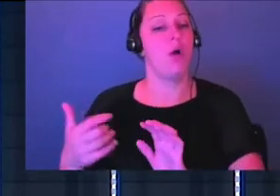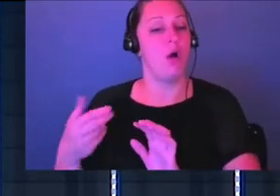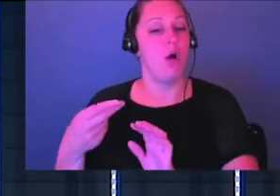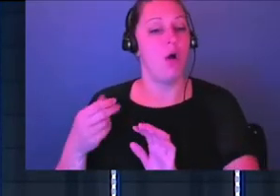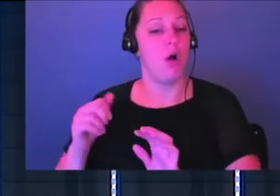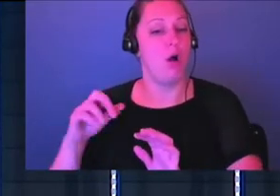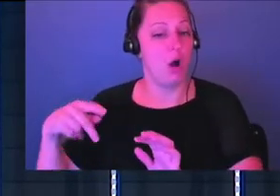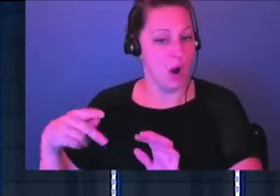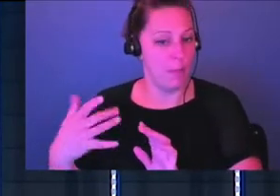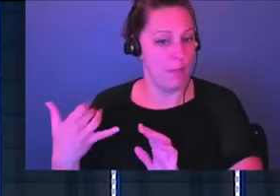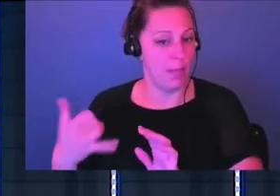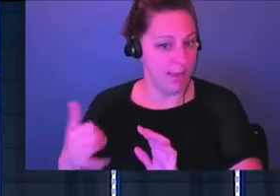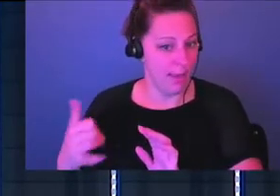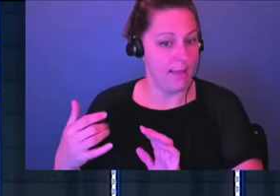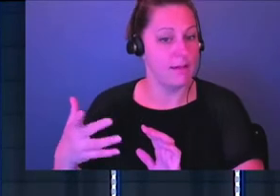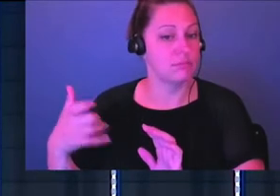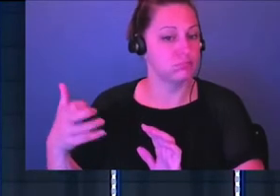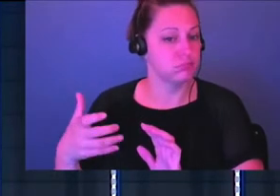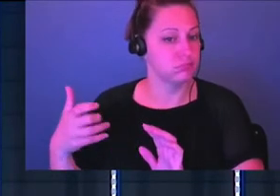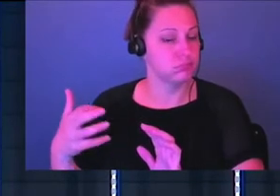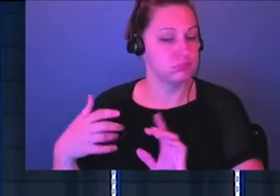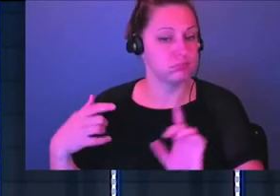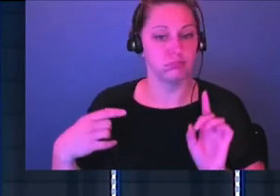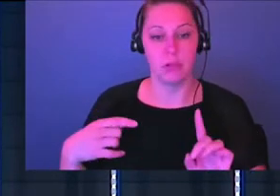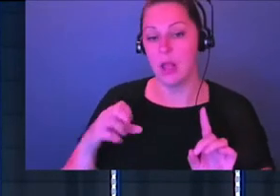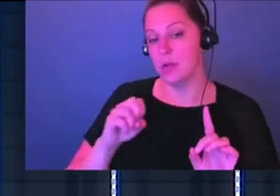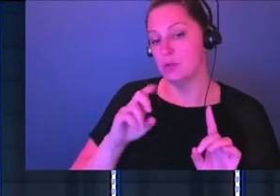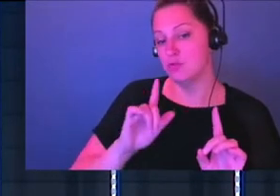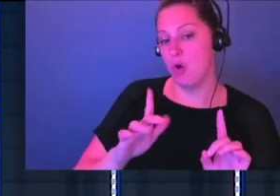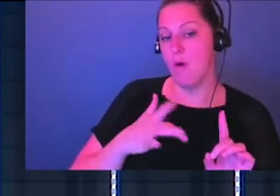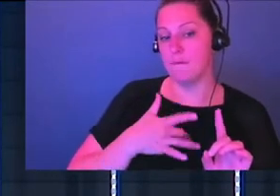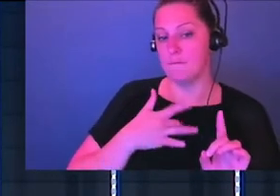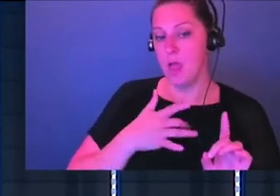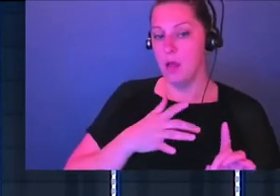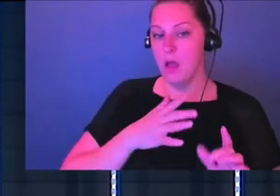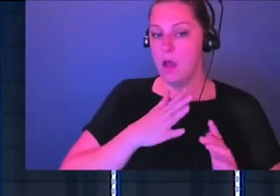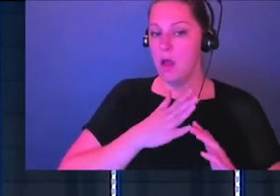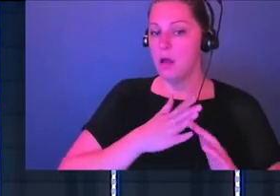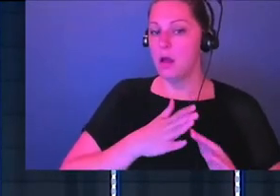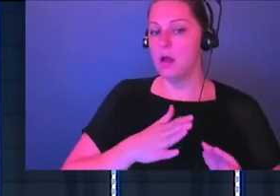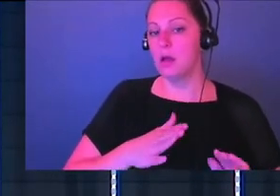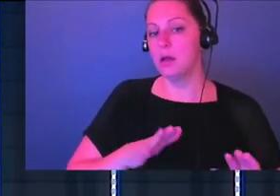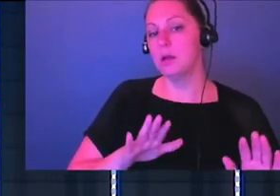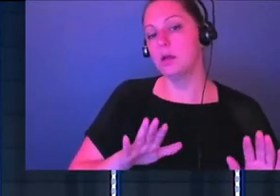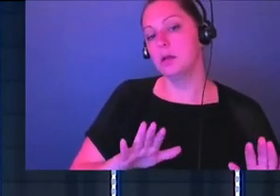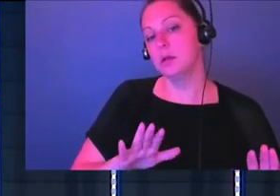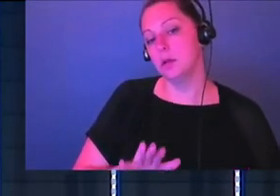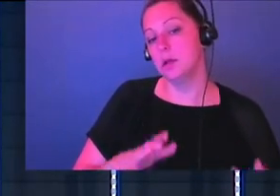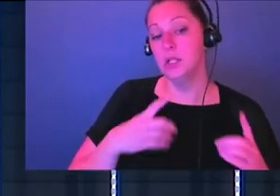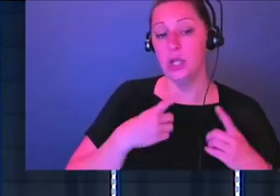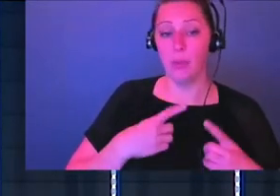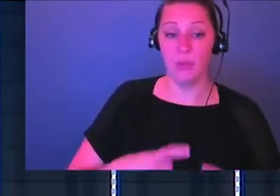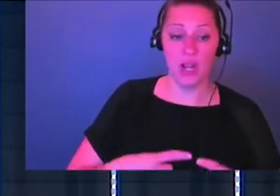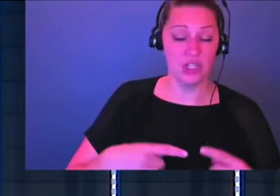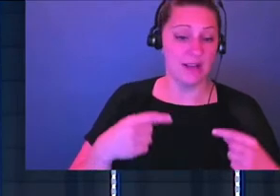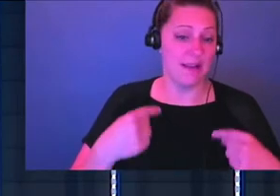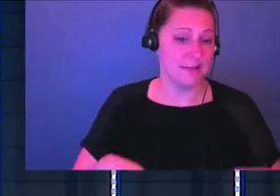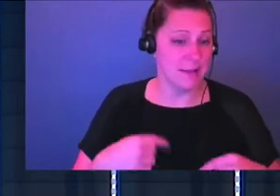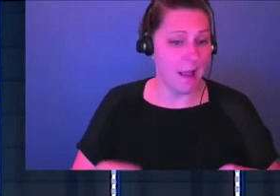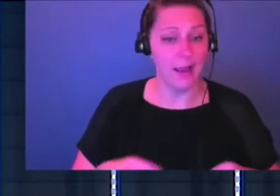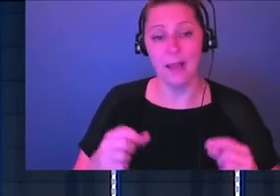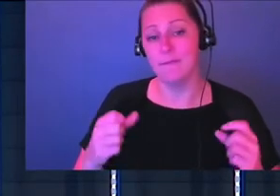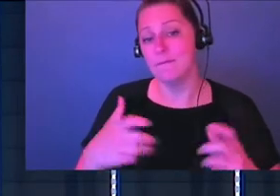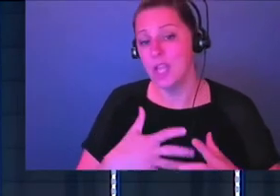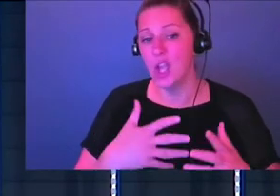that the spirit would leave and Saul felt comforted. felt peace in all of the chaos and the depression, the anxiety, the fear that he was experiencing